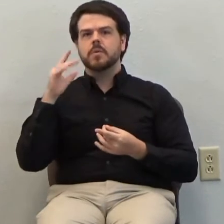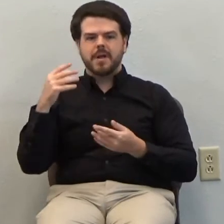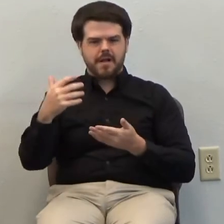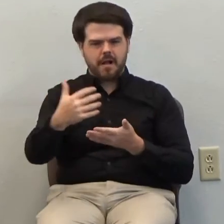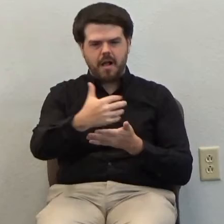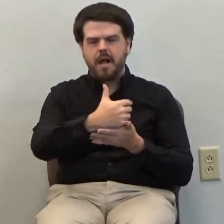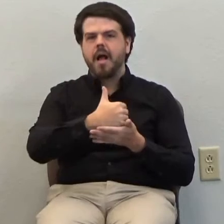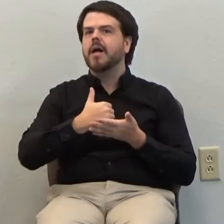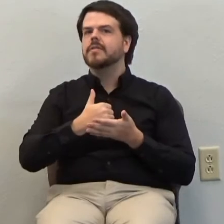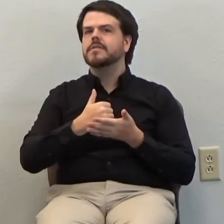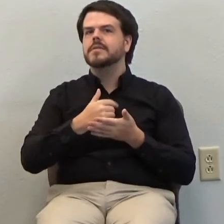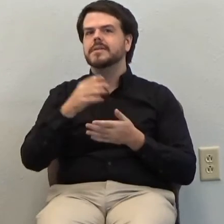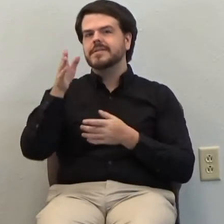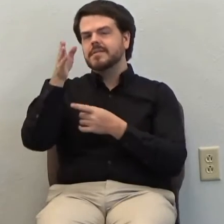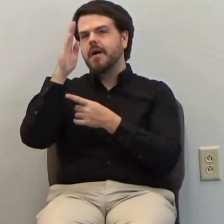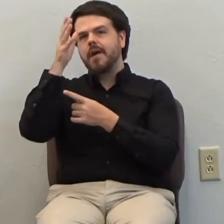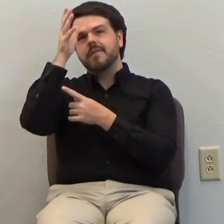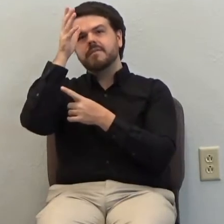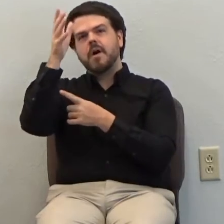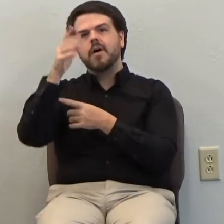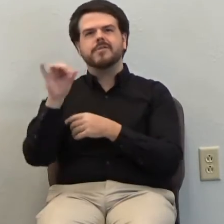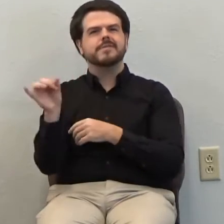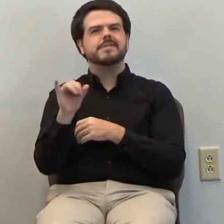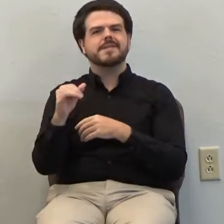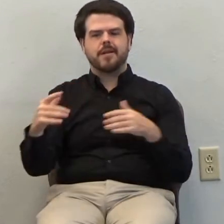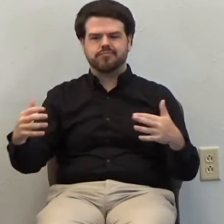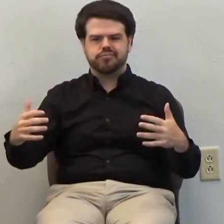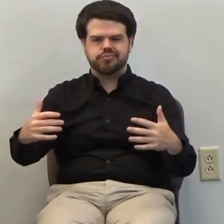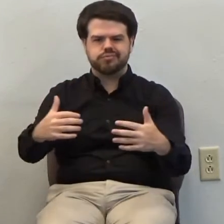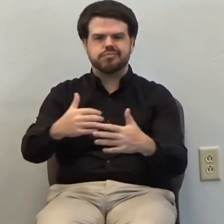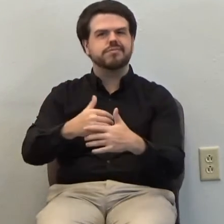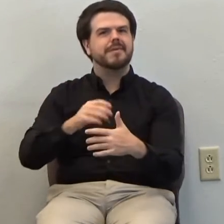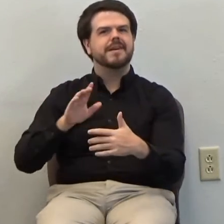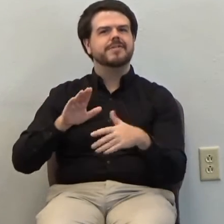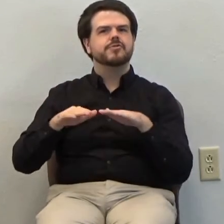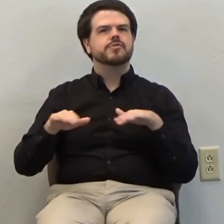by God the Father as if He's taking all His children in His arms.